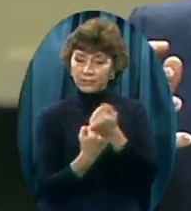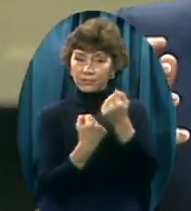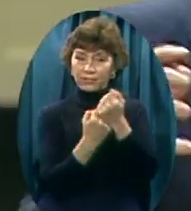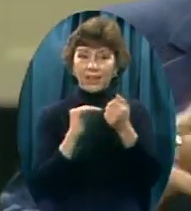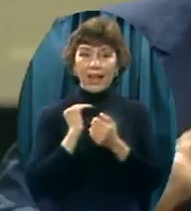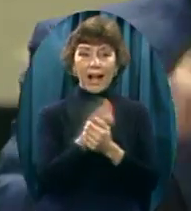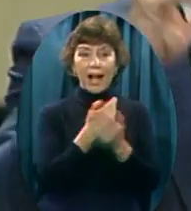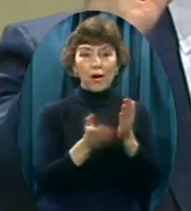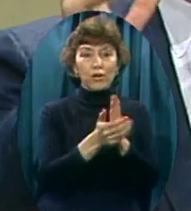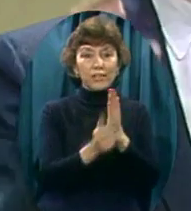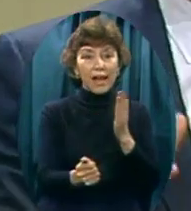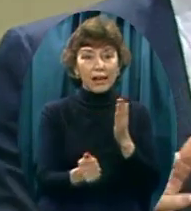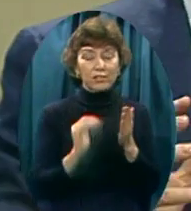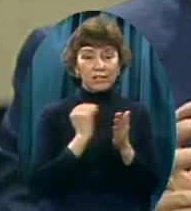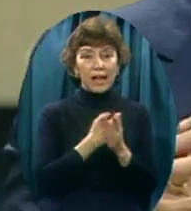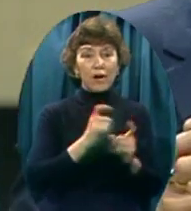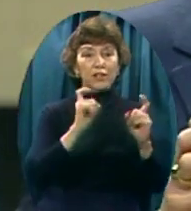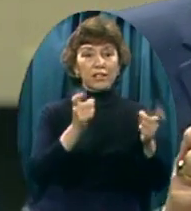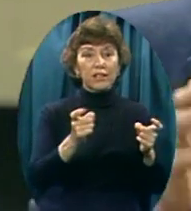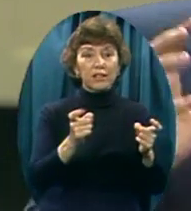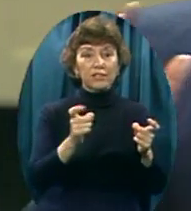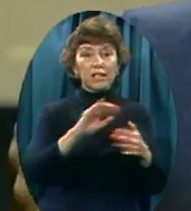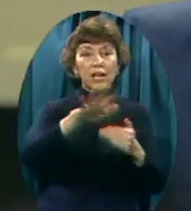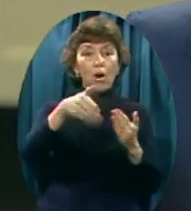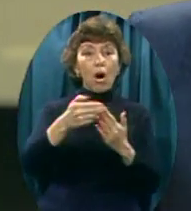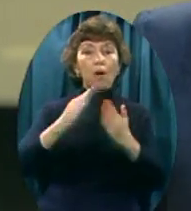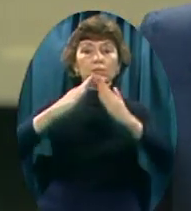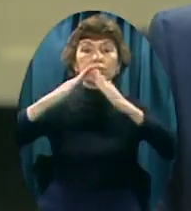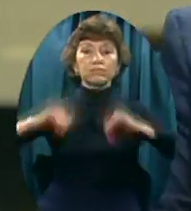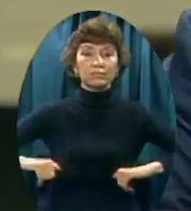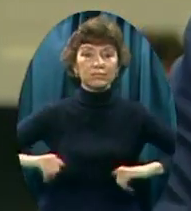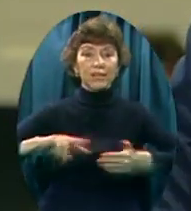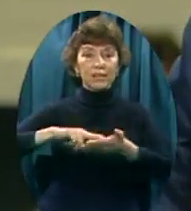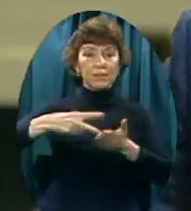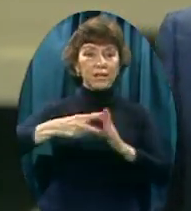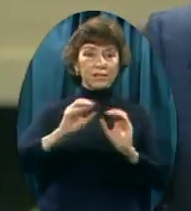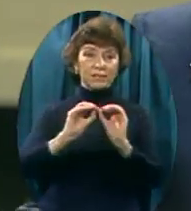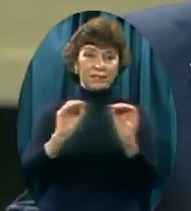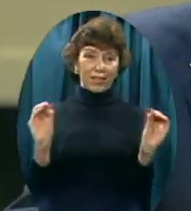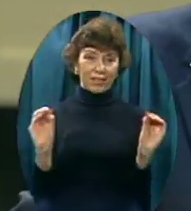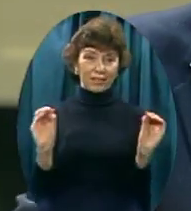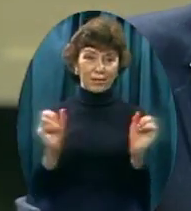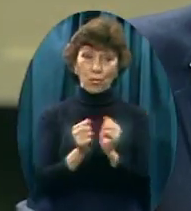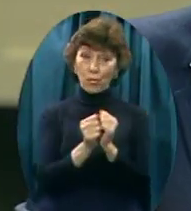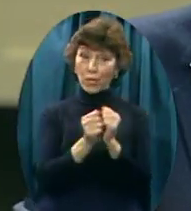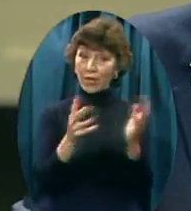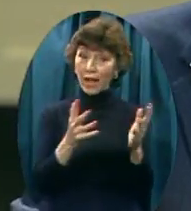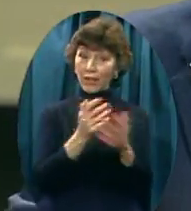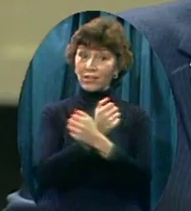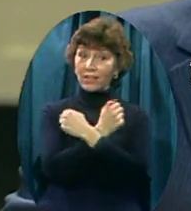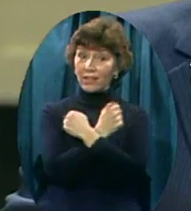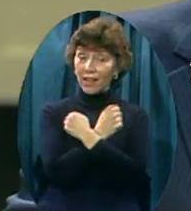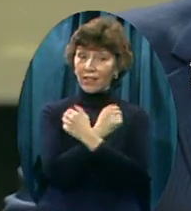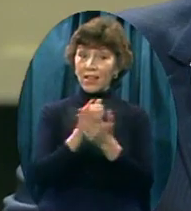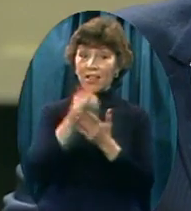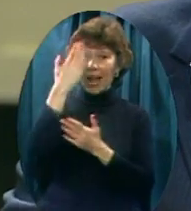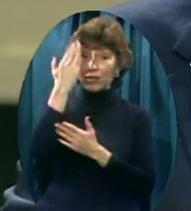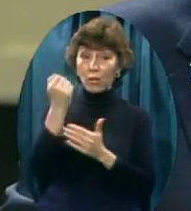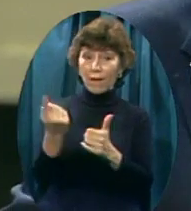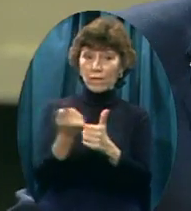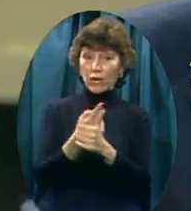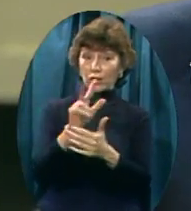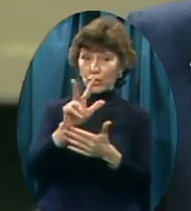of it Falls apart And has little meaning That's why When we come to The first three verses Of the chapter